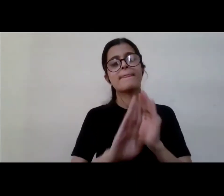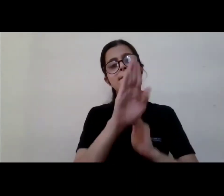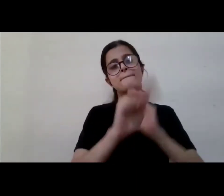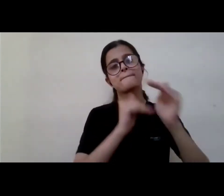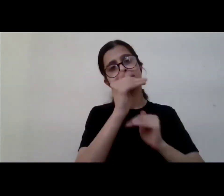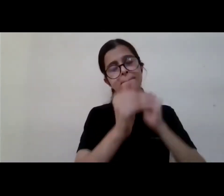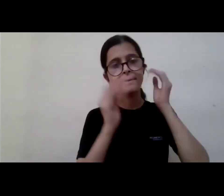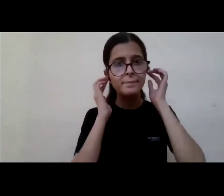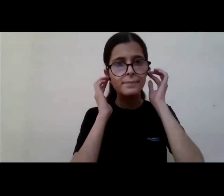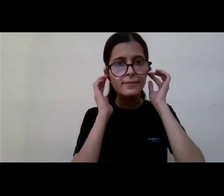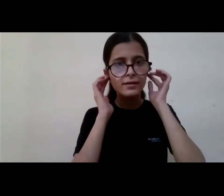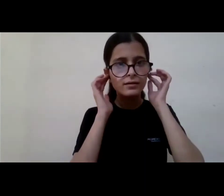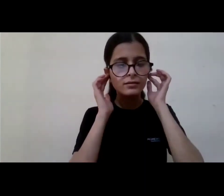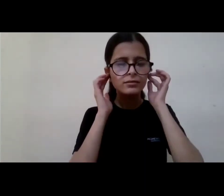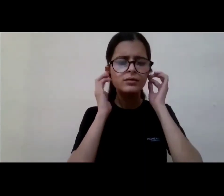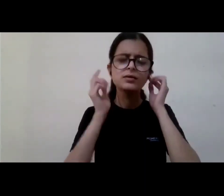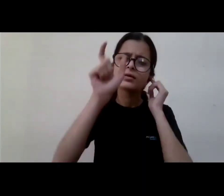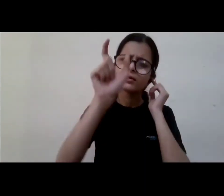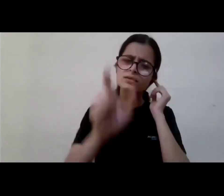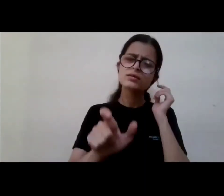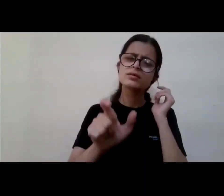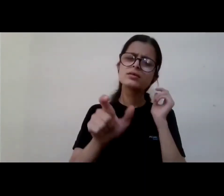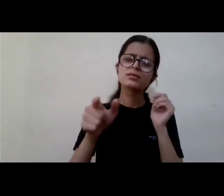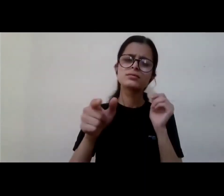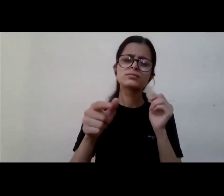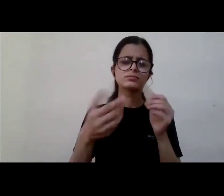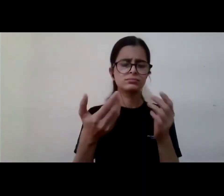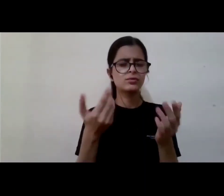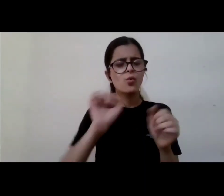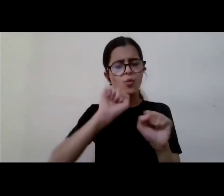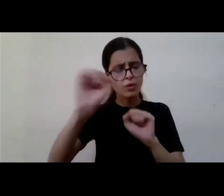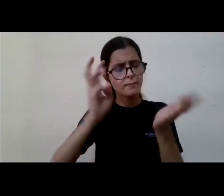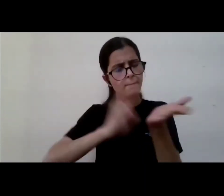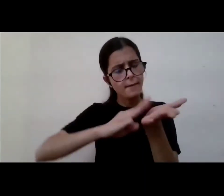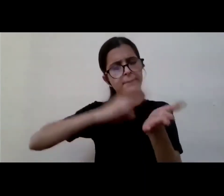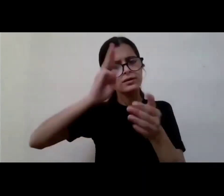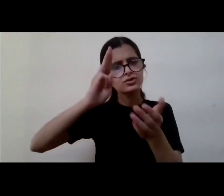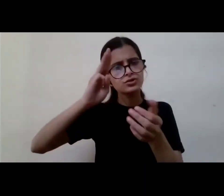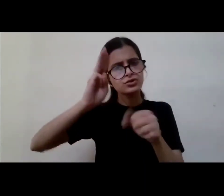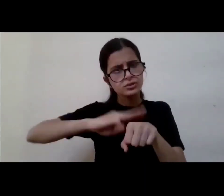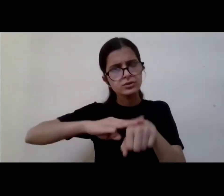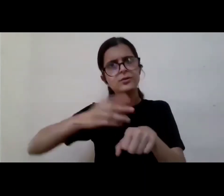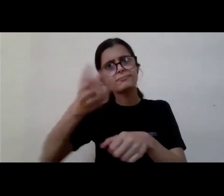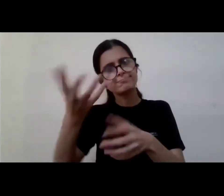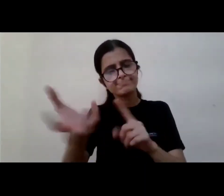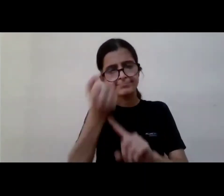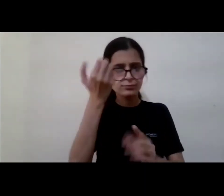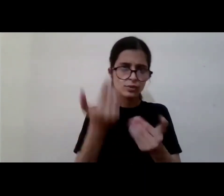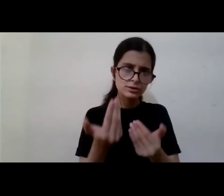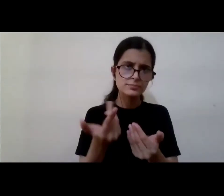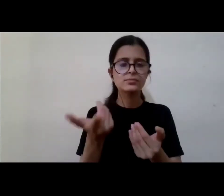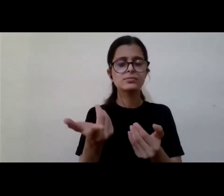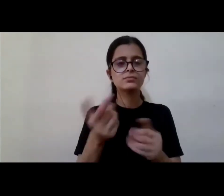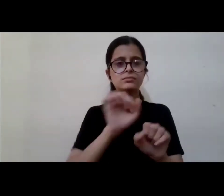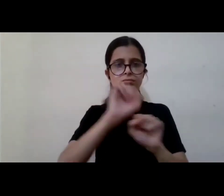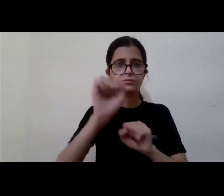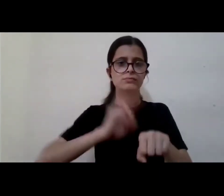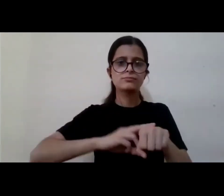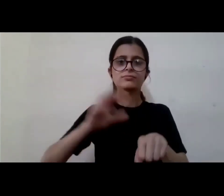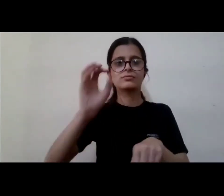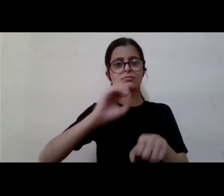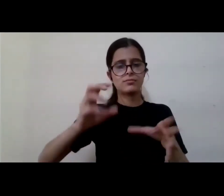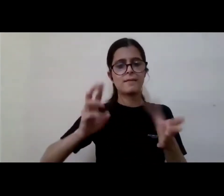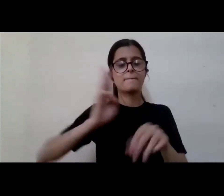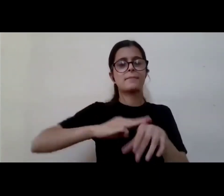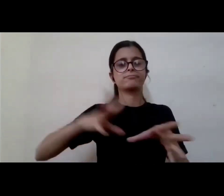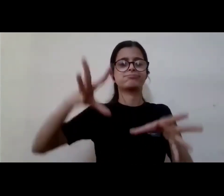can take membership of any of the existing sudan pustakali members uh member organizations and become a